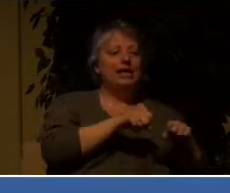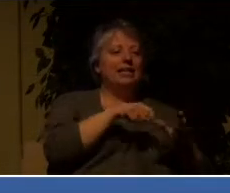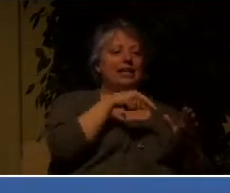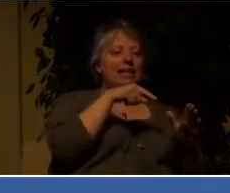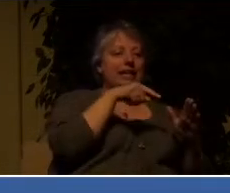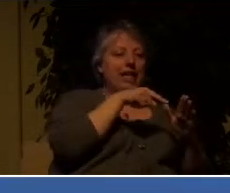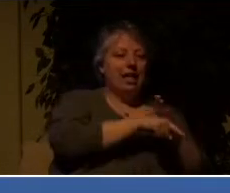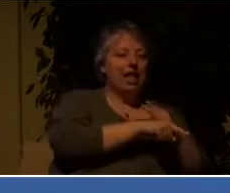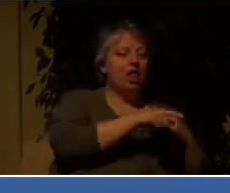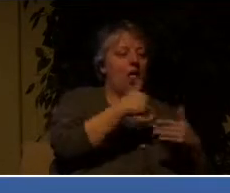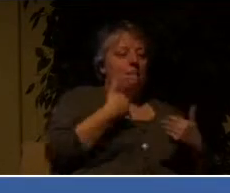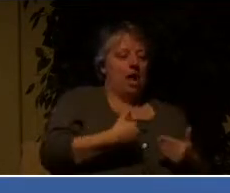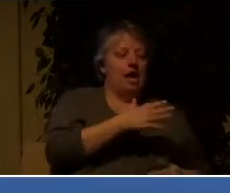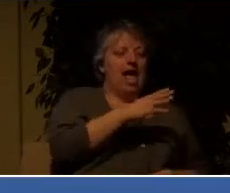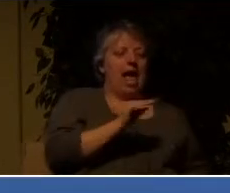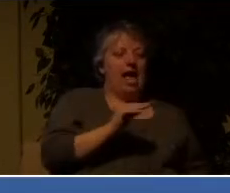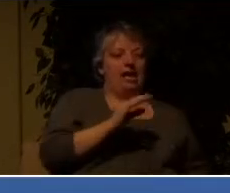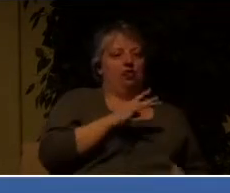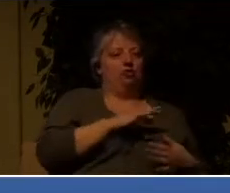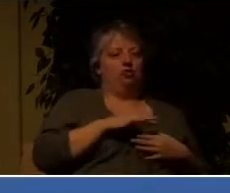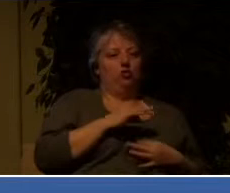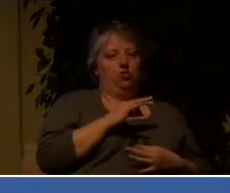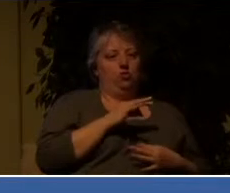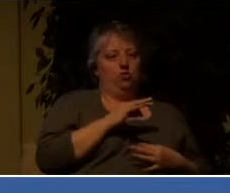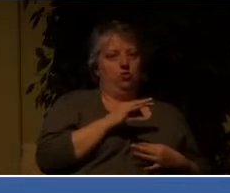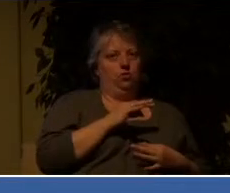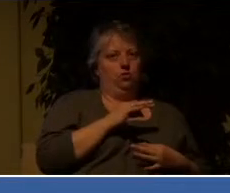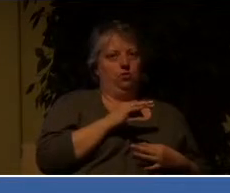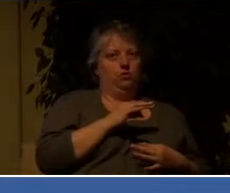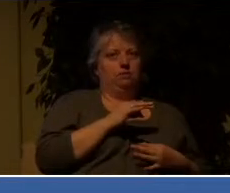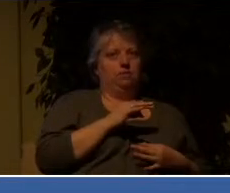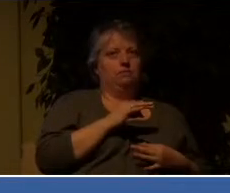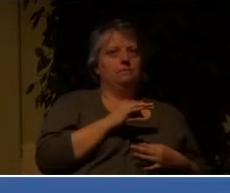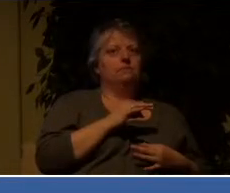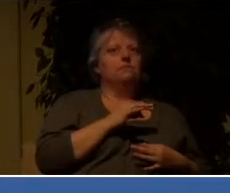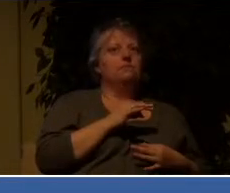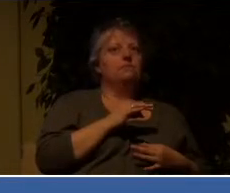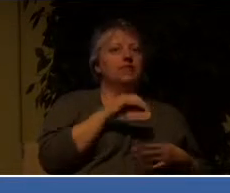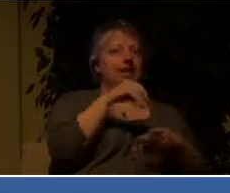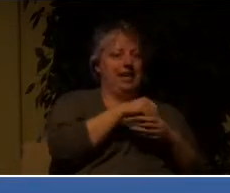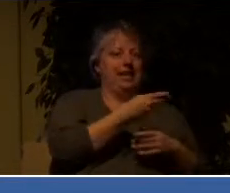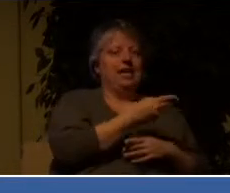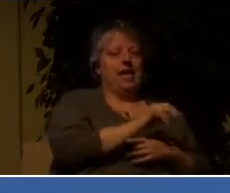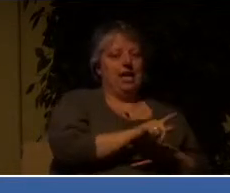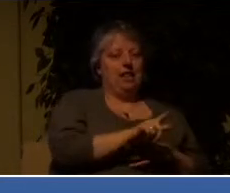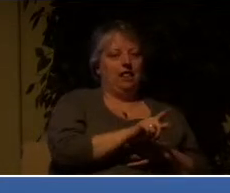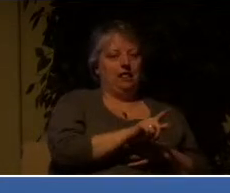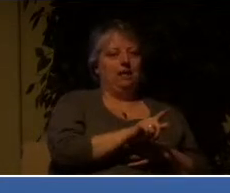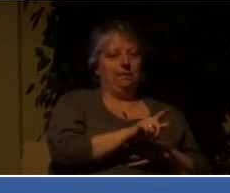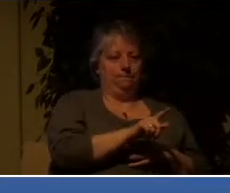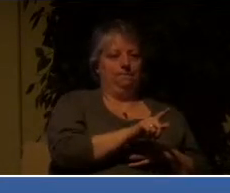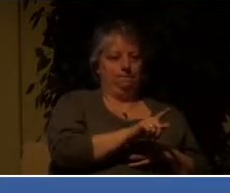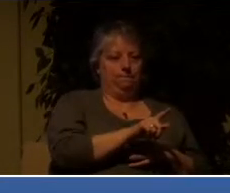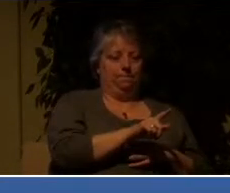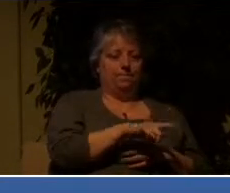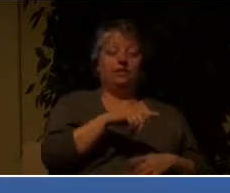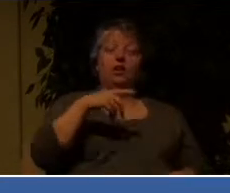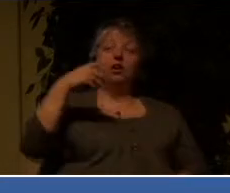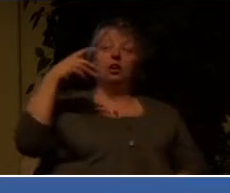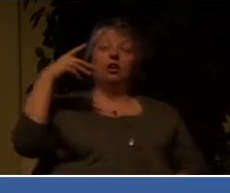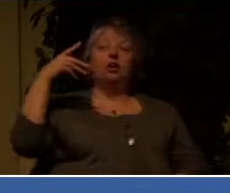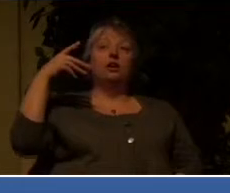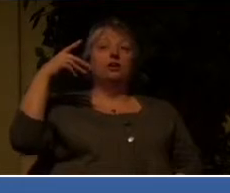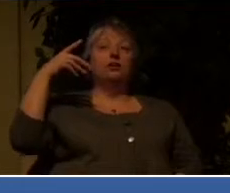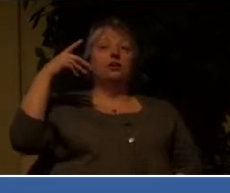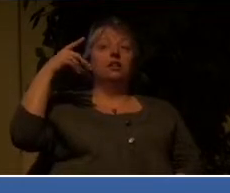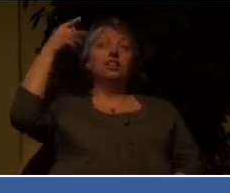antidote to the fear man? It's the fear of God. God can do a lot more to you, both good and bad,